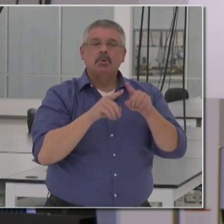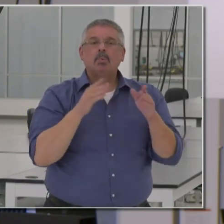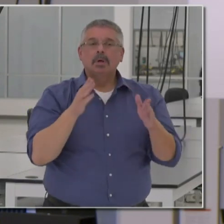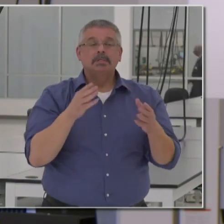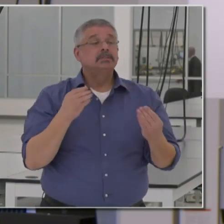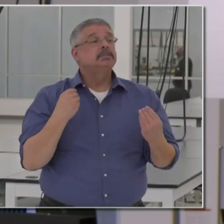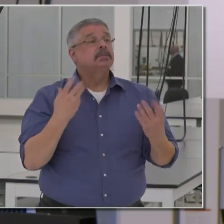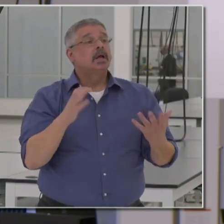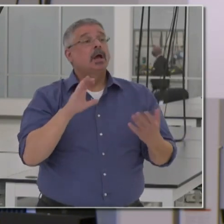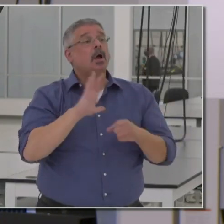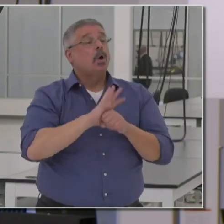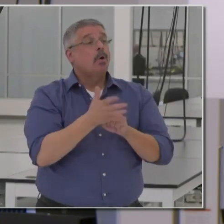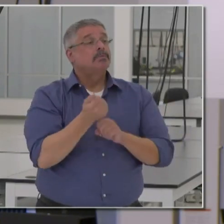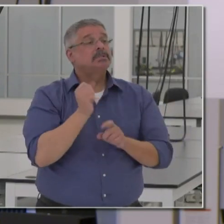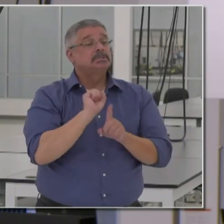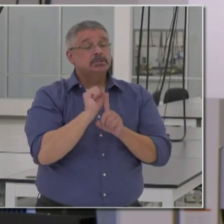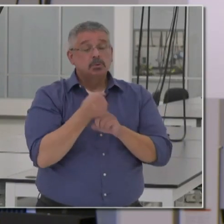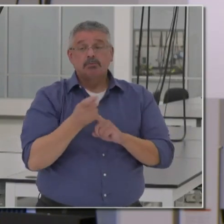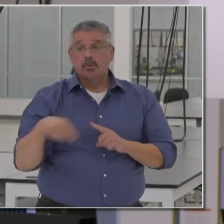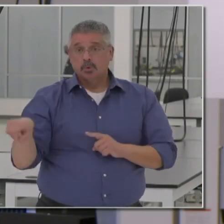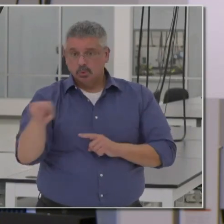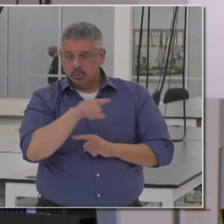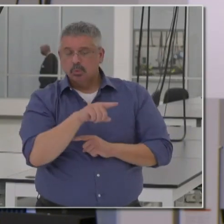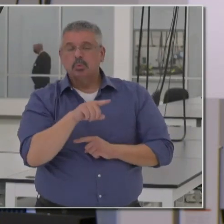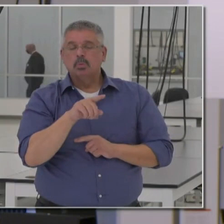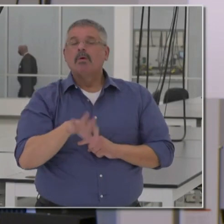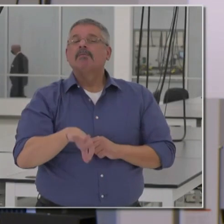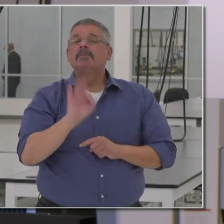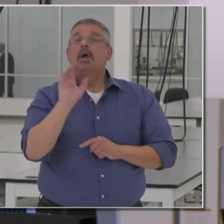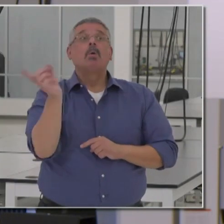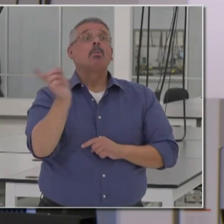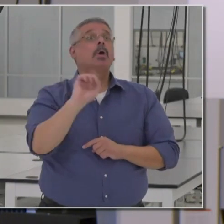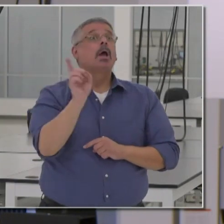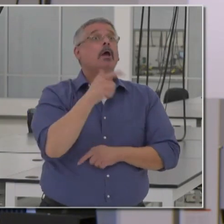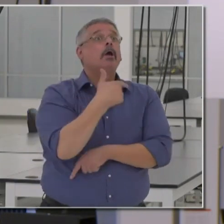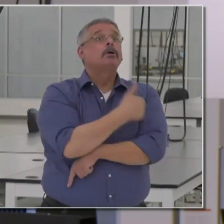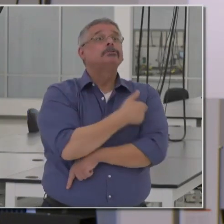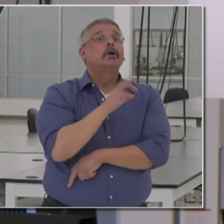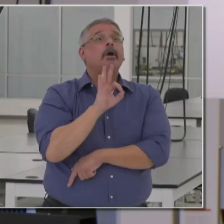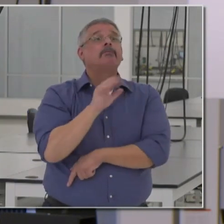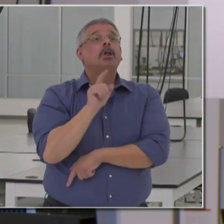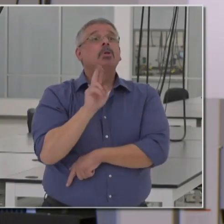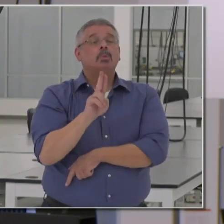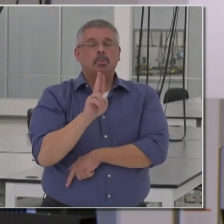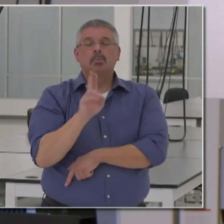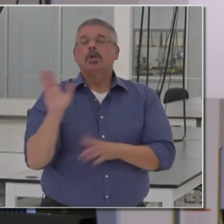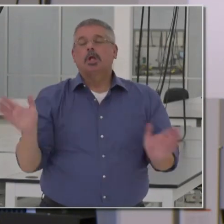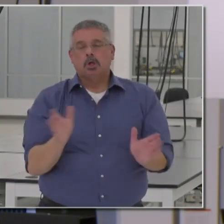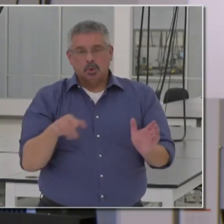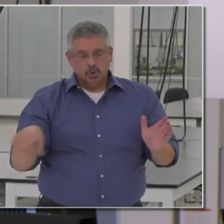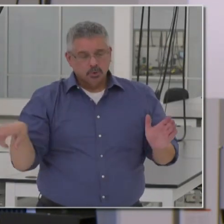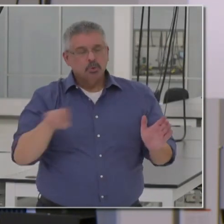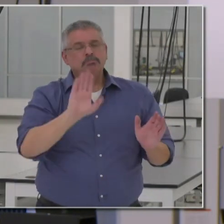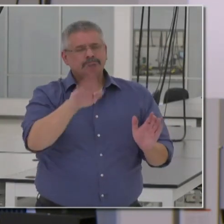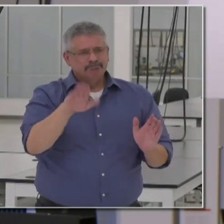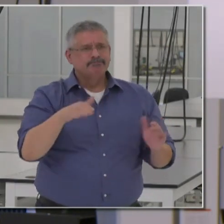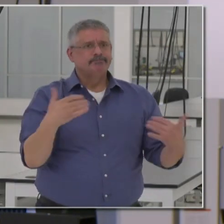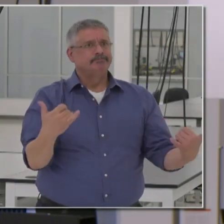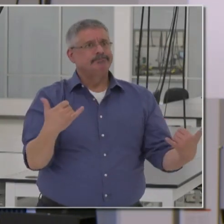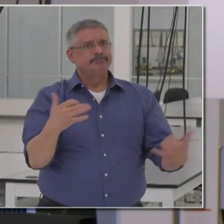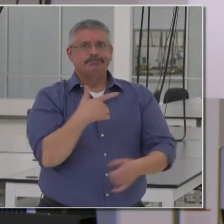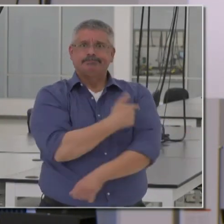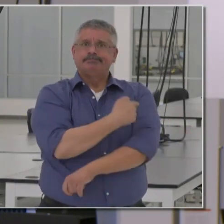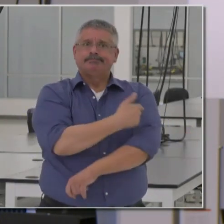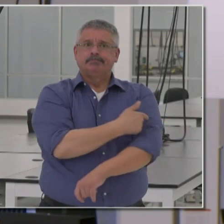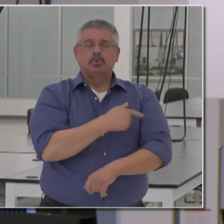year, given the COVID situation, for you to get the flu shot. And we encourage you, without haste, get your flu shot. We